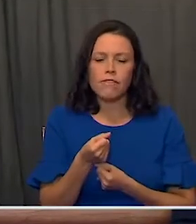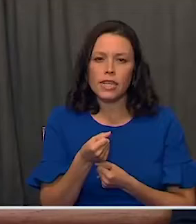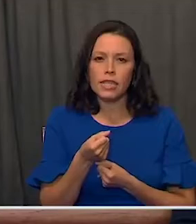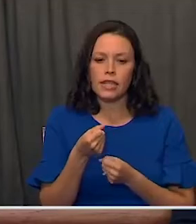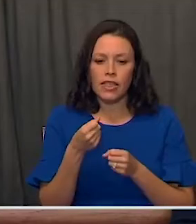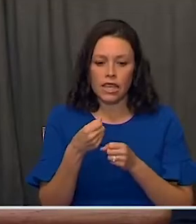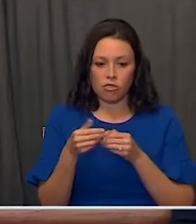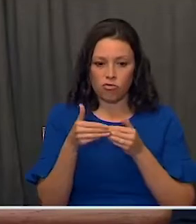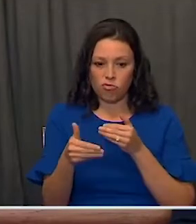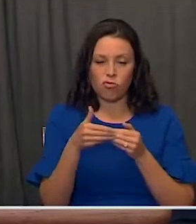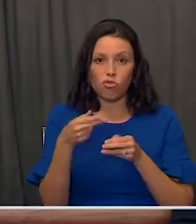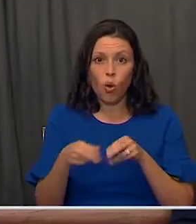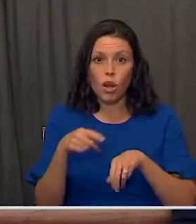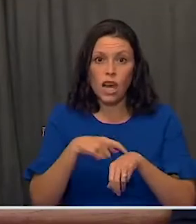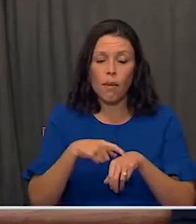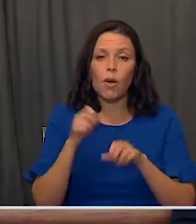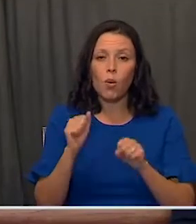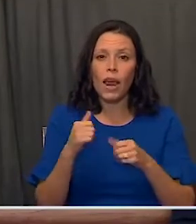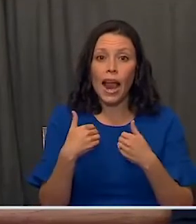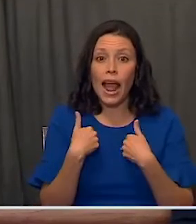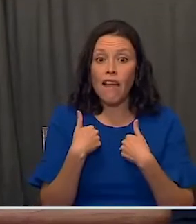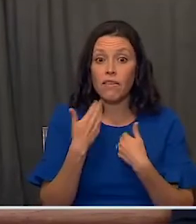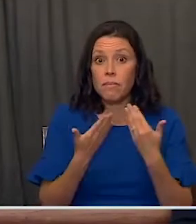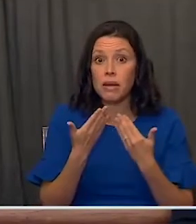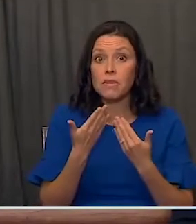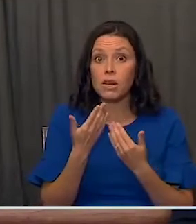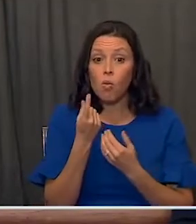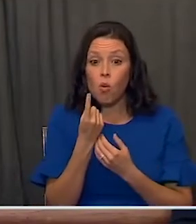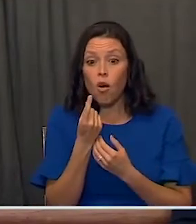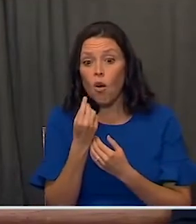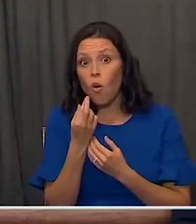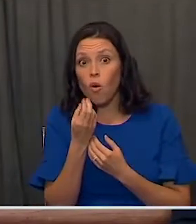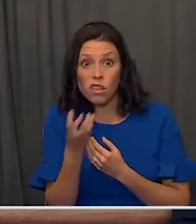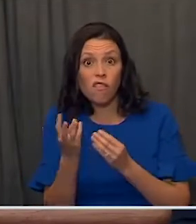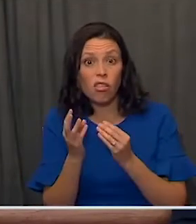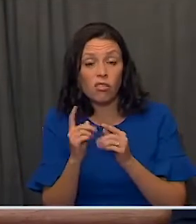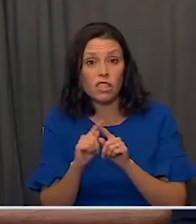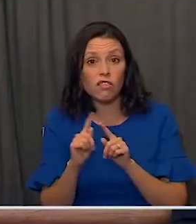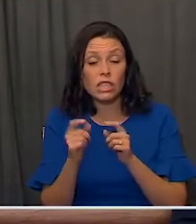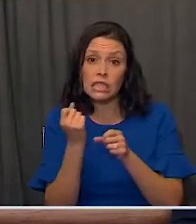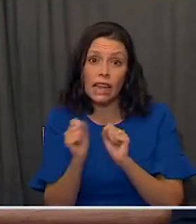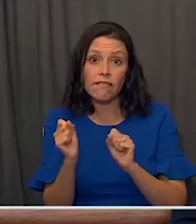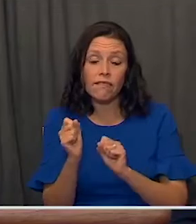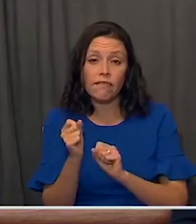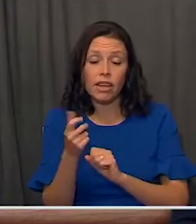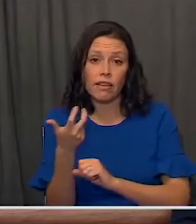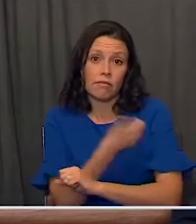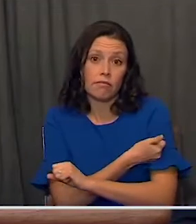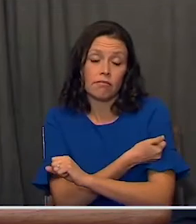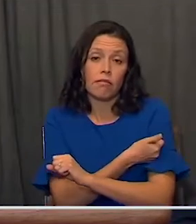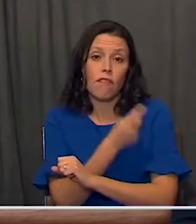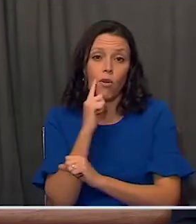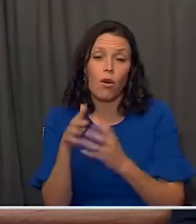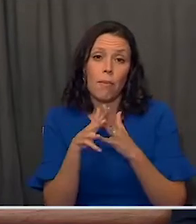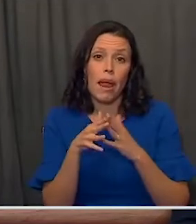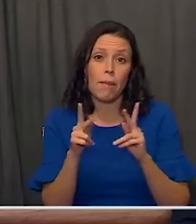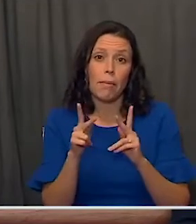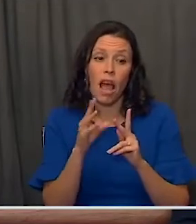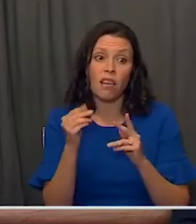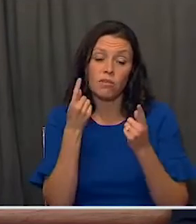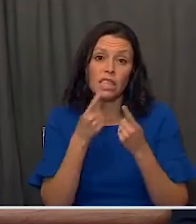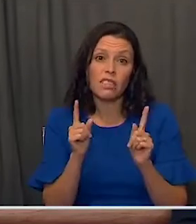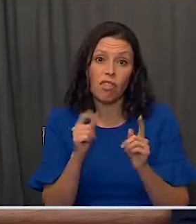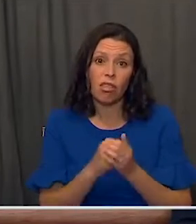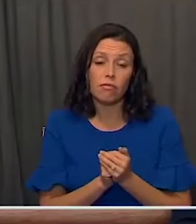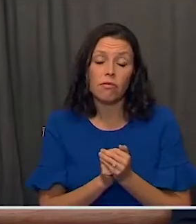in a short period of time, we could have one or more safe and effective vaccines for the American people. And as